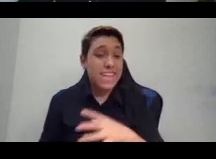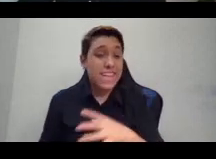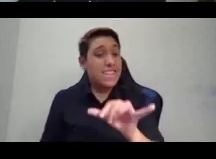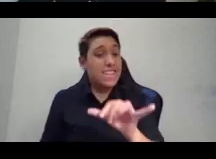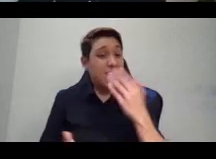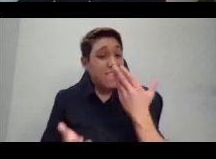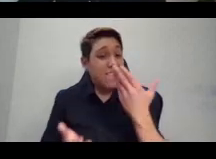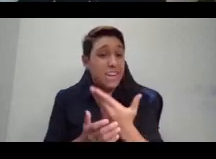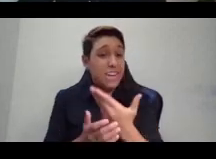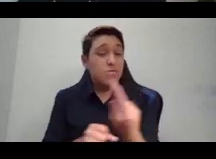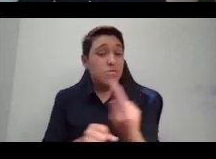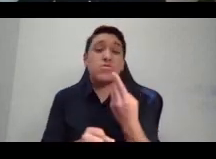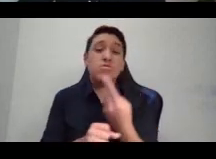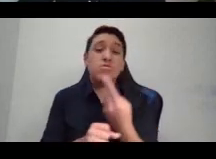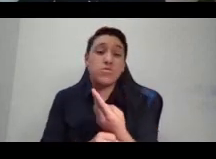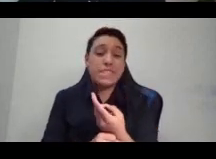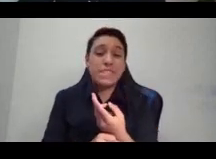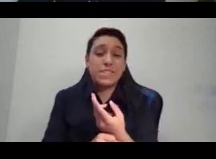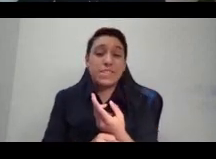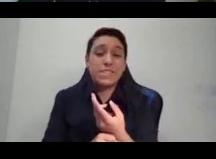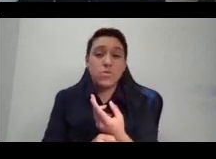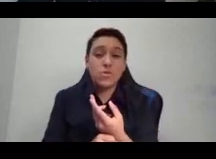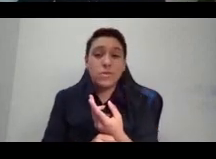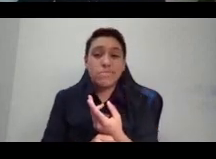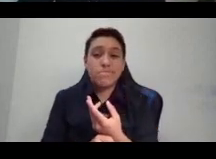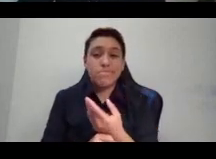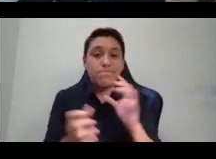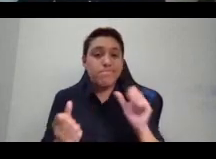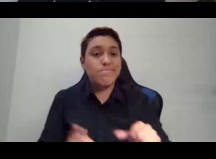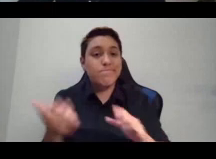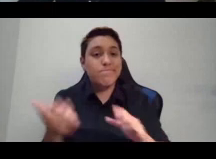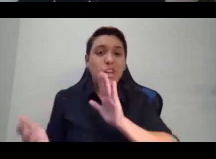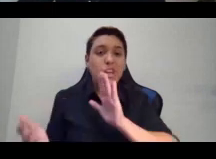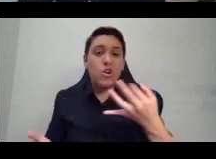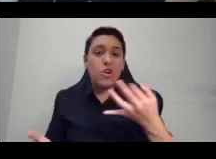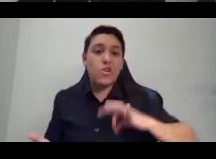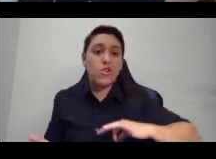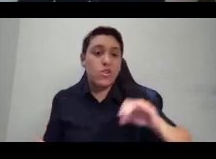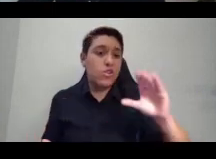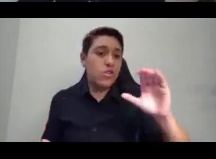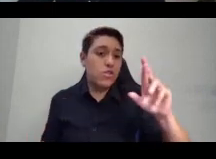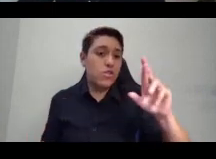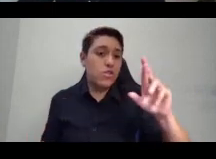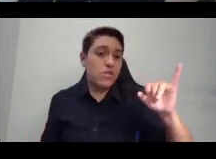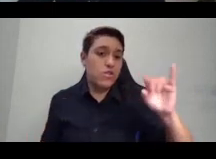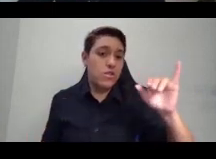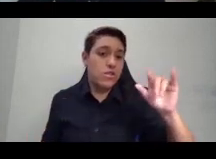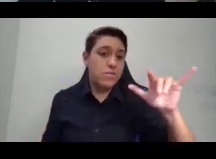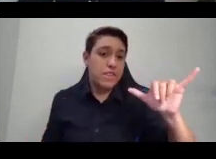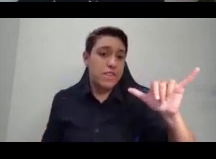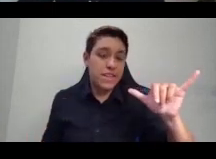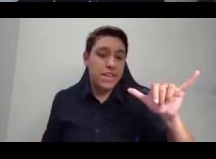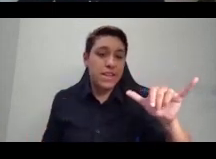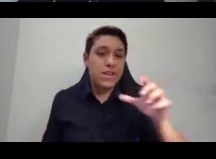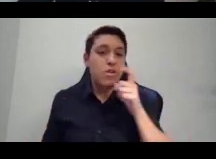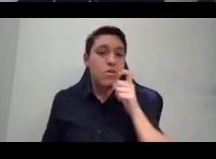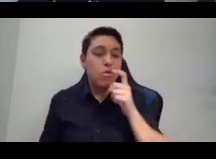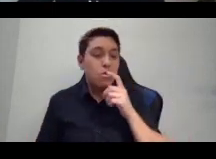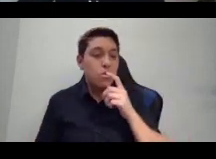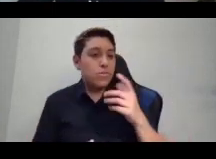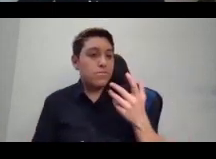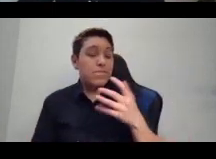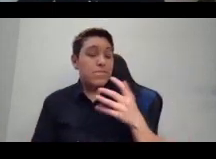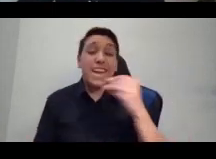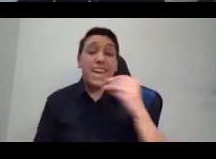not only her credibility, but the credibility of all the black women and black people who had testified about the violence and the sexual violence